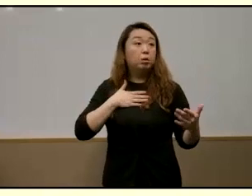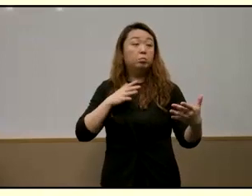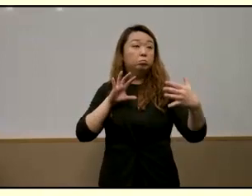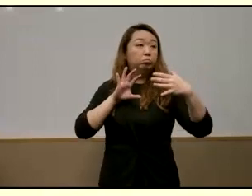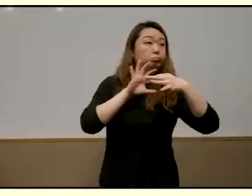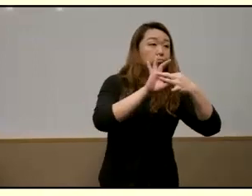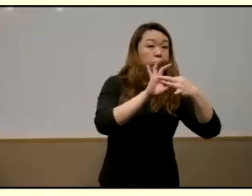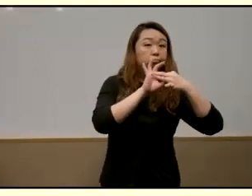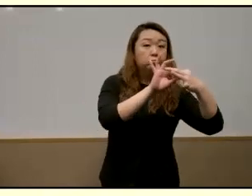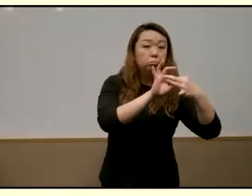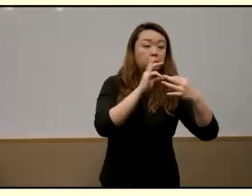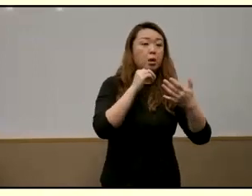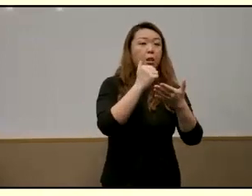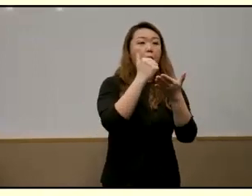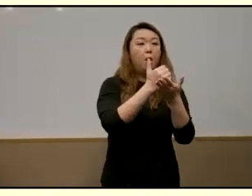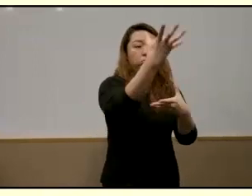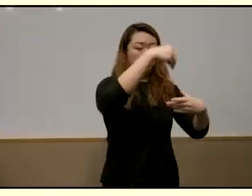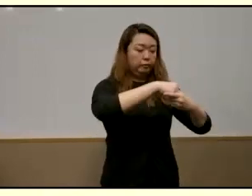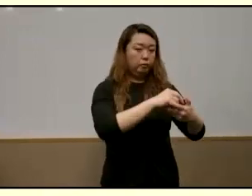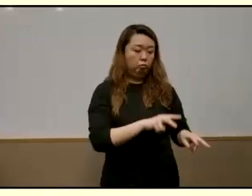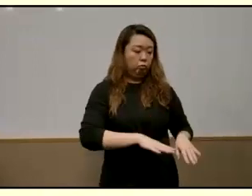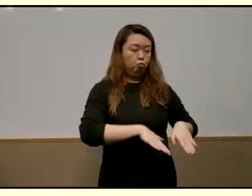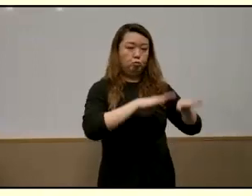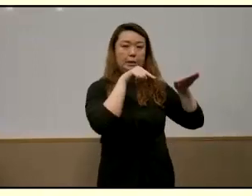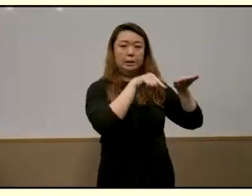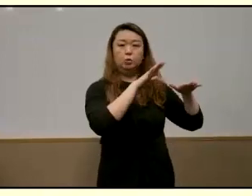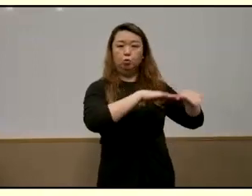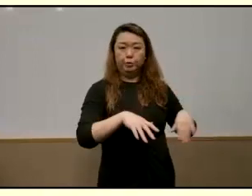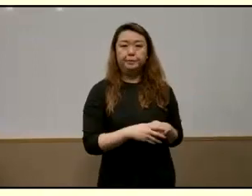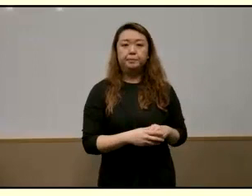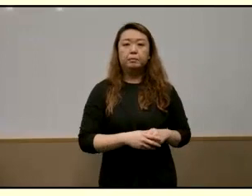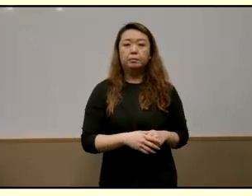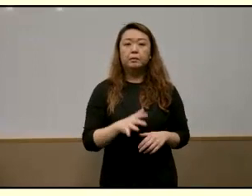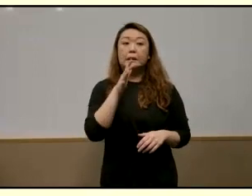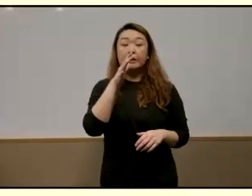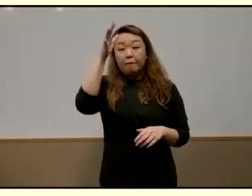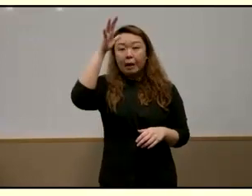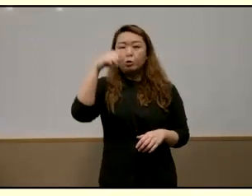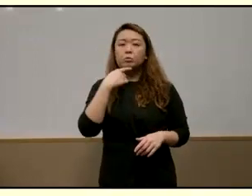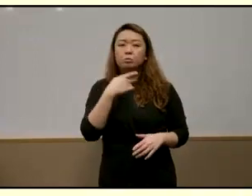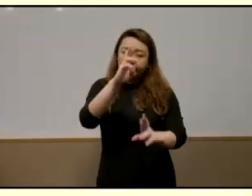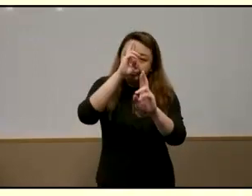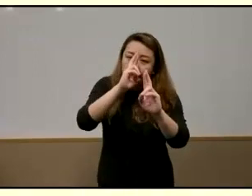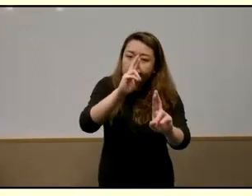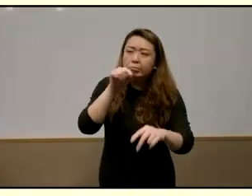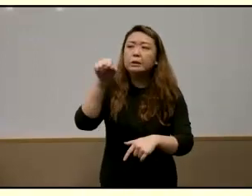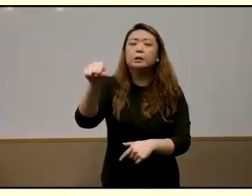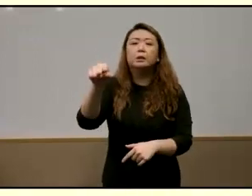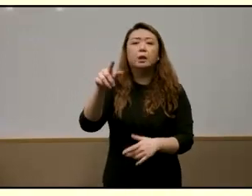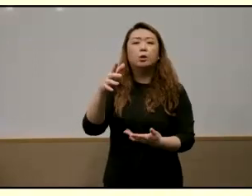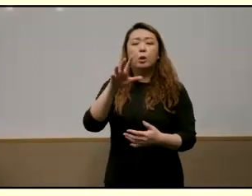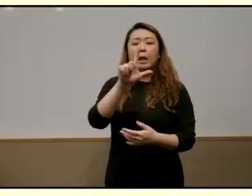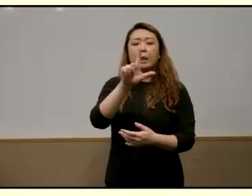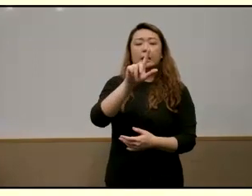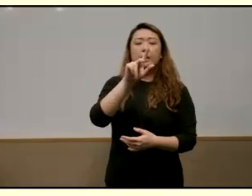overseeing and raising their children srinivas stated i respect the singapore government the father of singapore mr lee kuan yu he